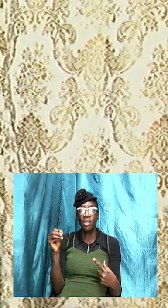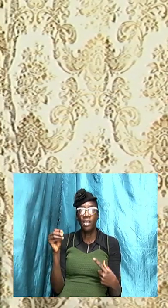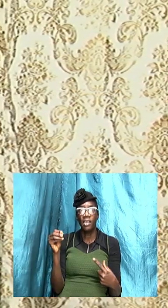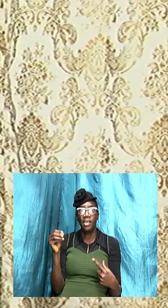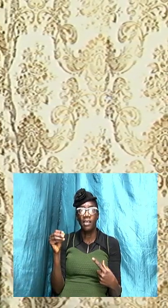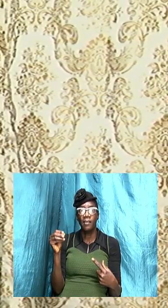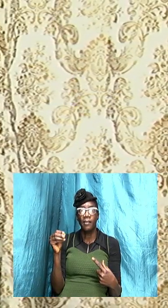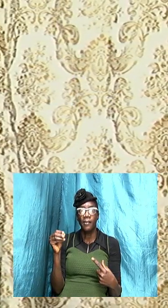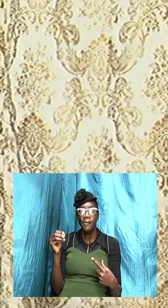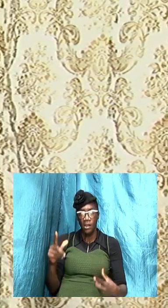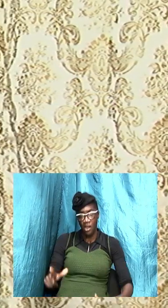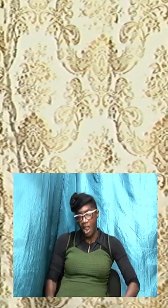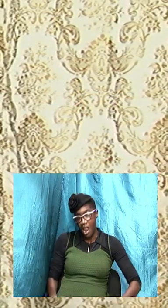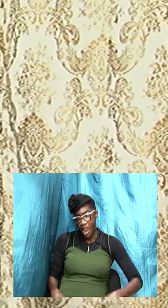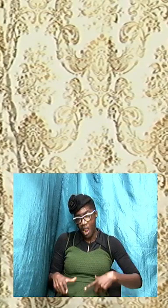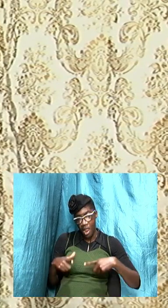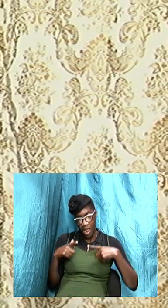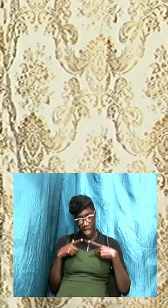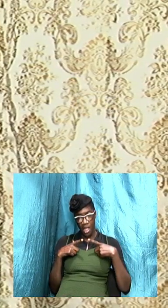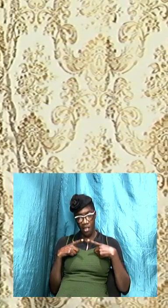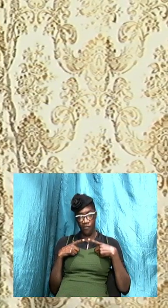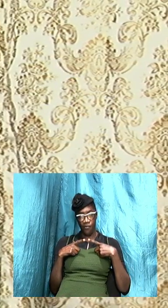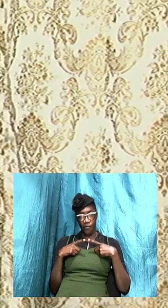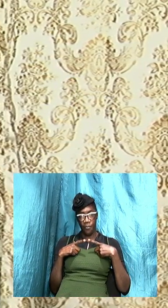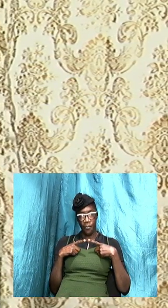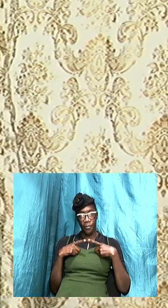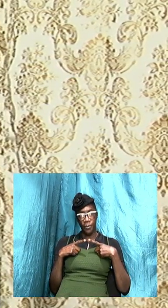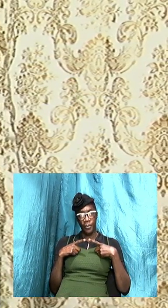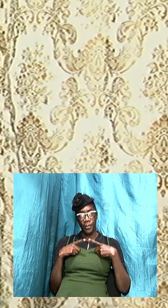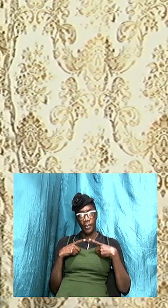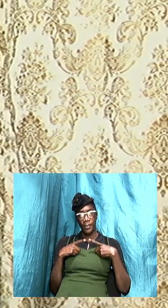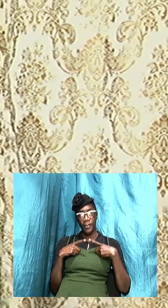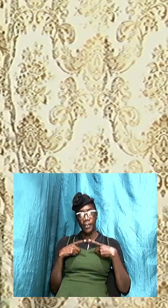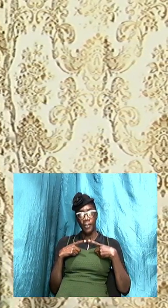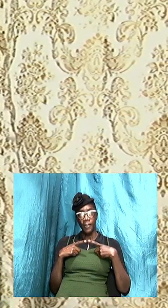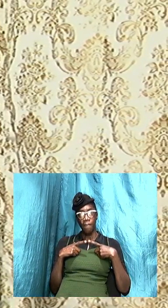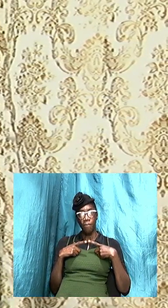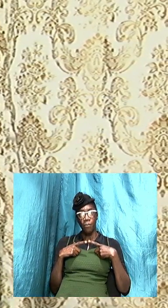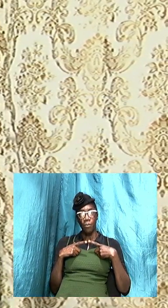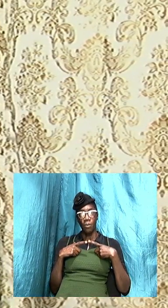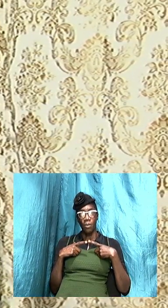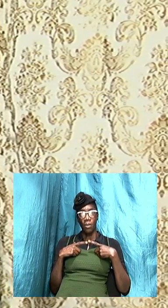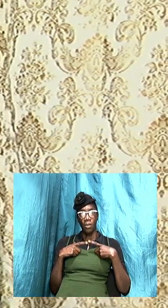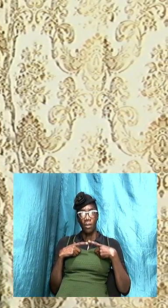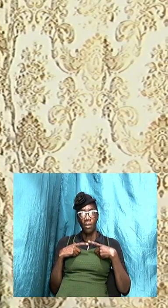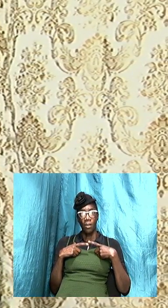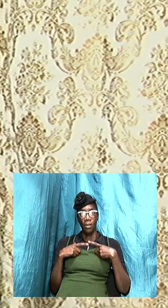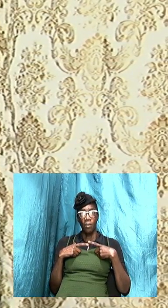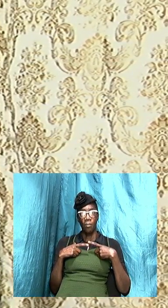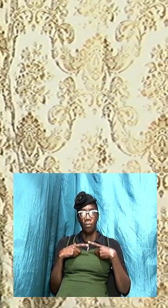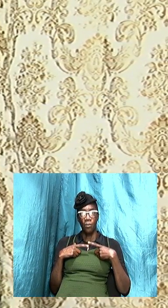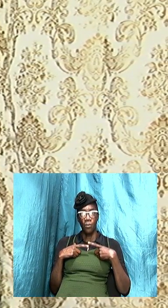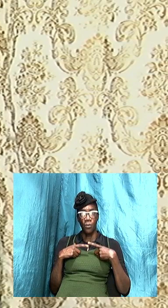to lifestyle application in other words doctrine is the teaching imparted by an authoritative